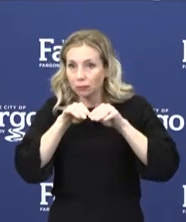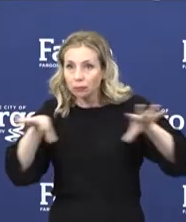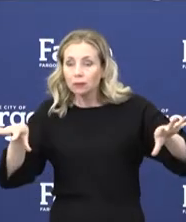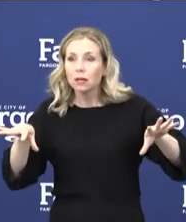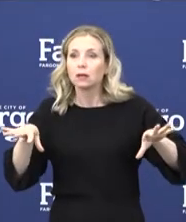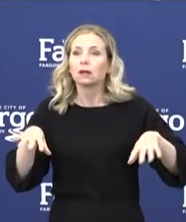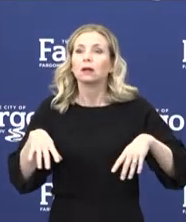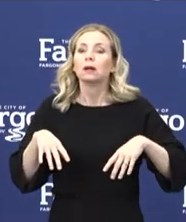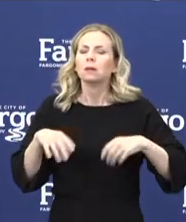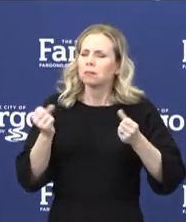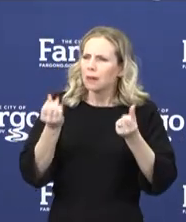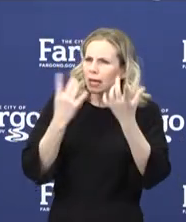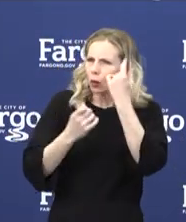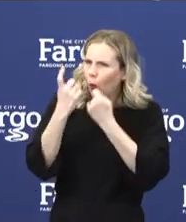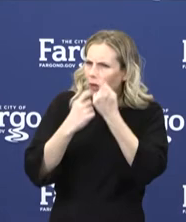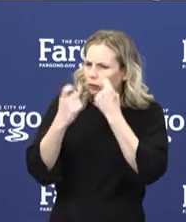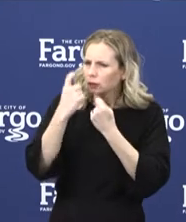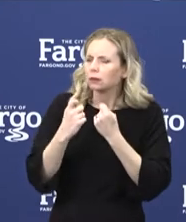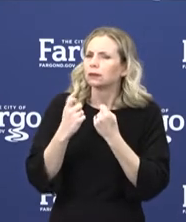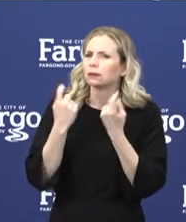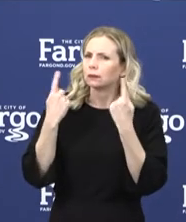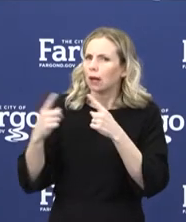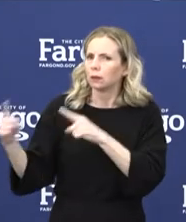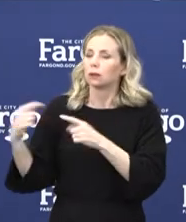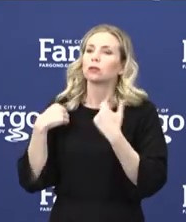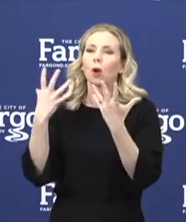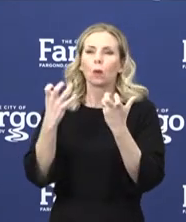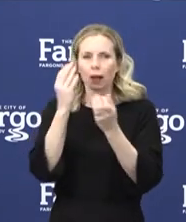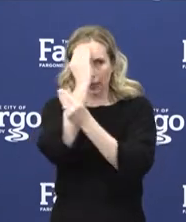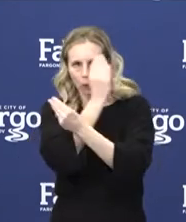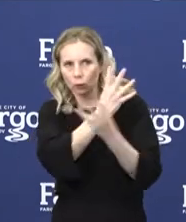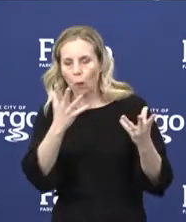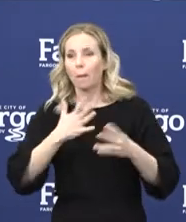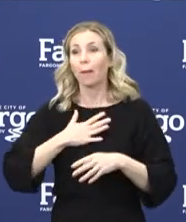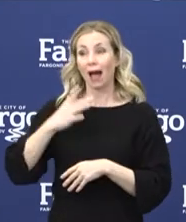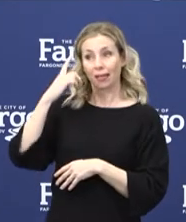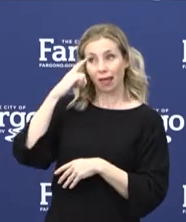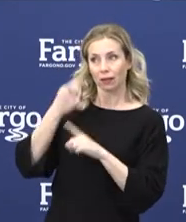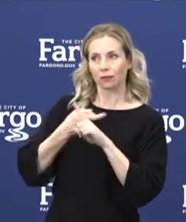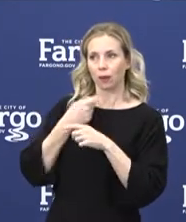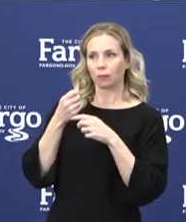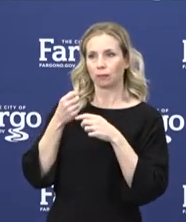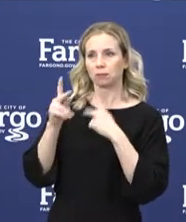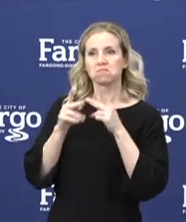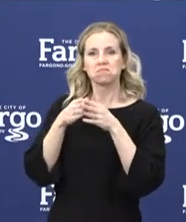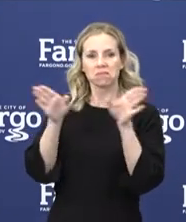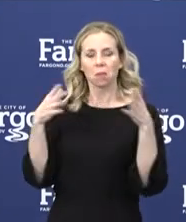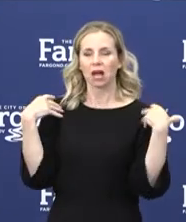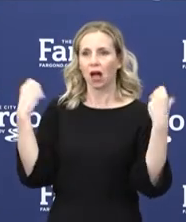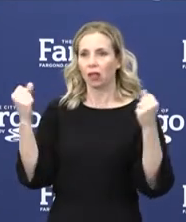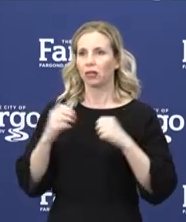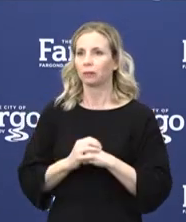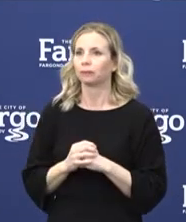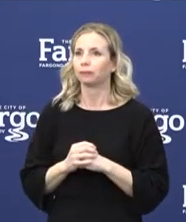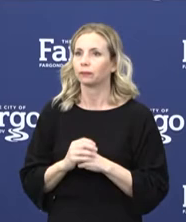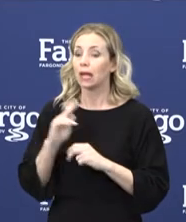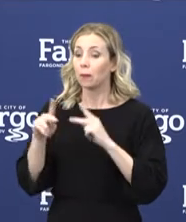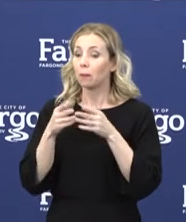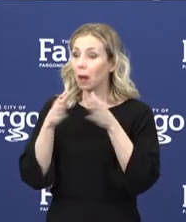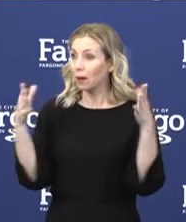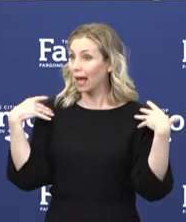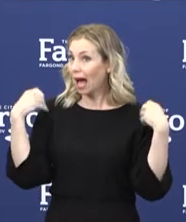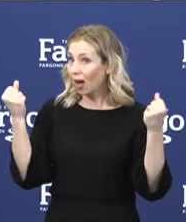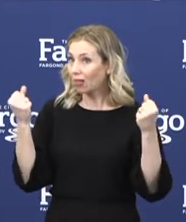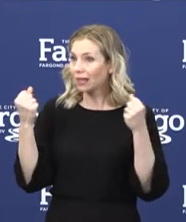I wanted to give from a public health perspective just some of my thoughts. First of all, public health successes are defined